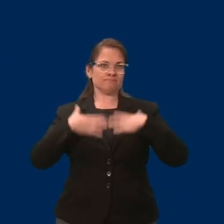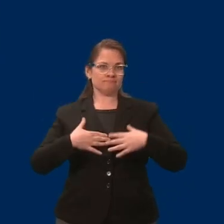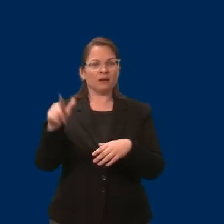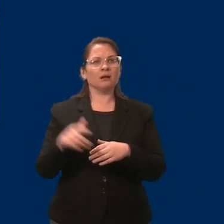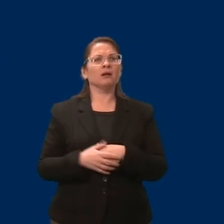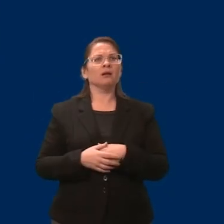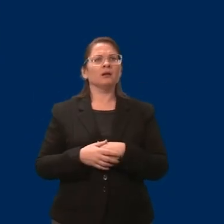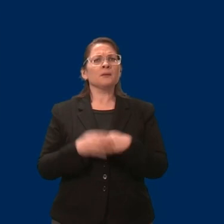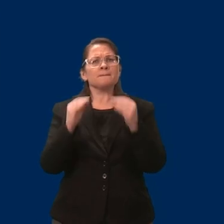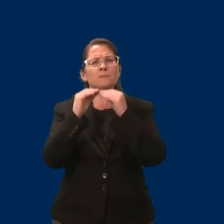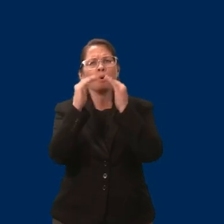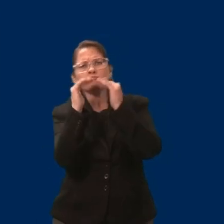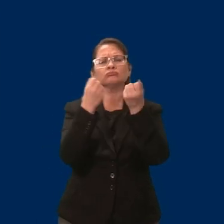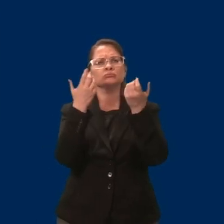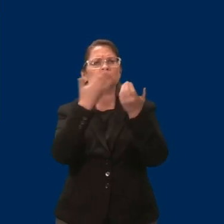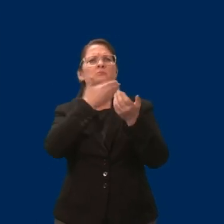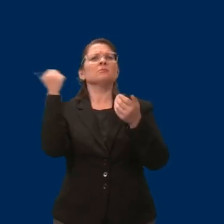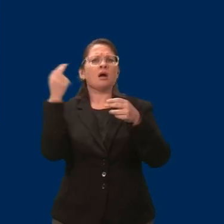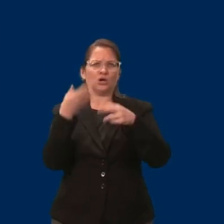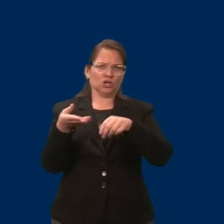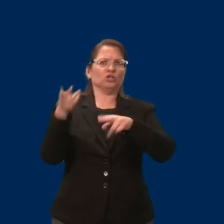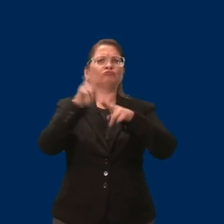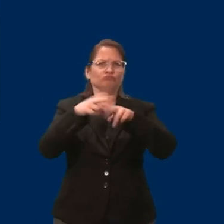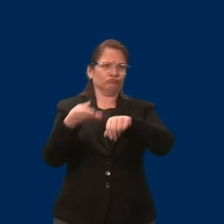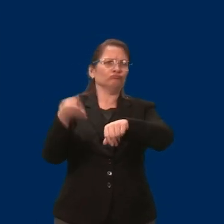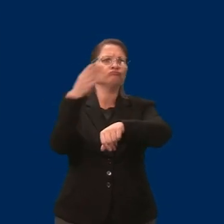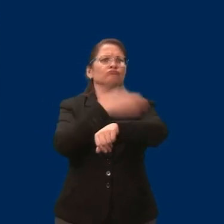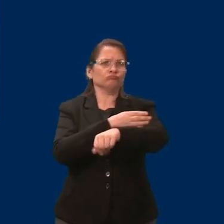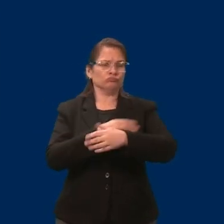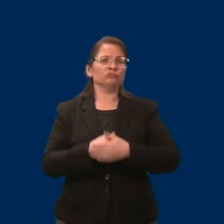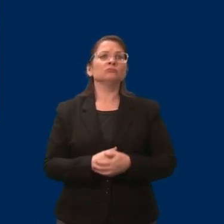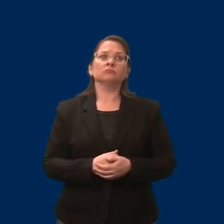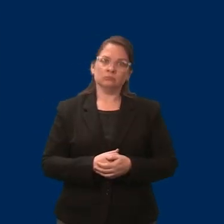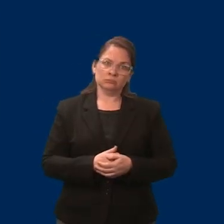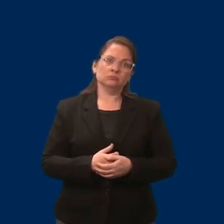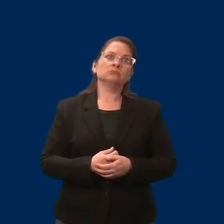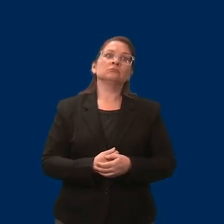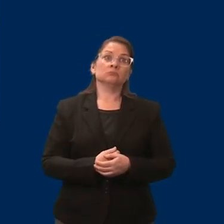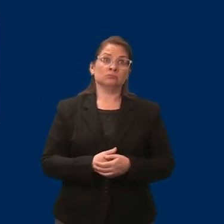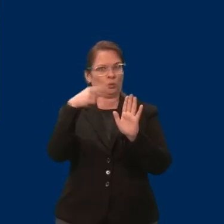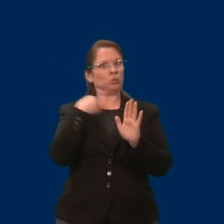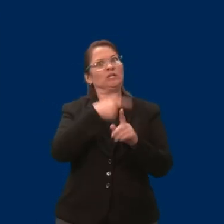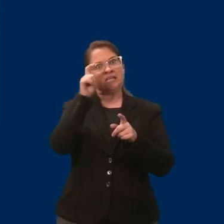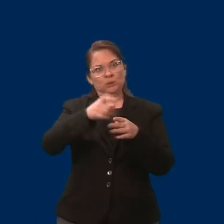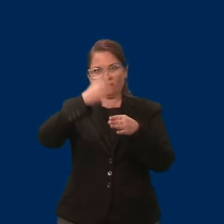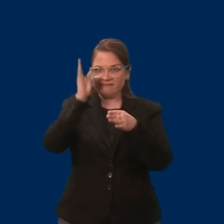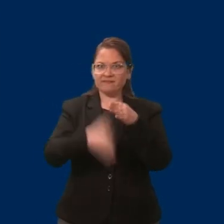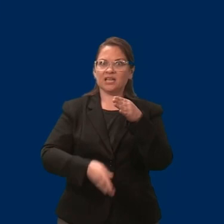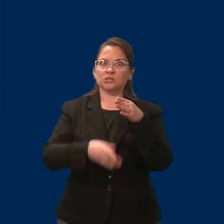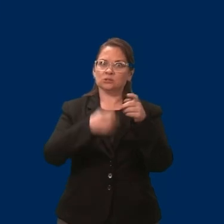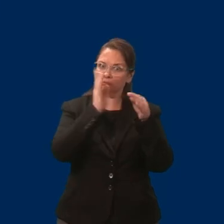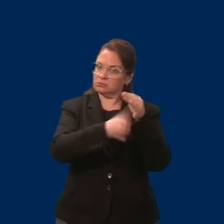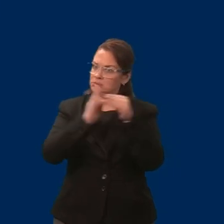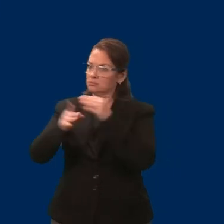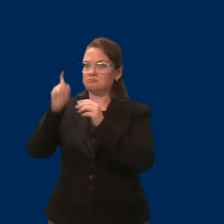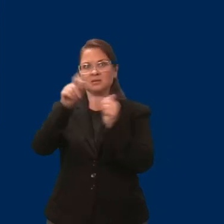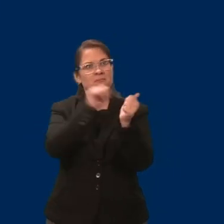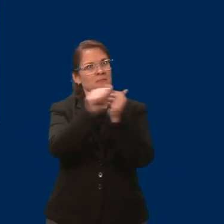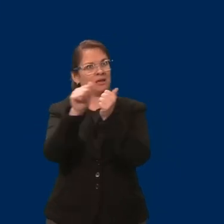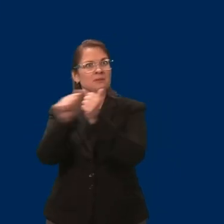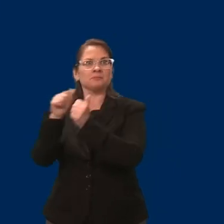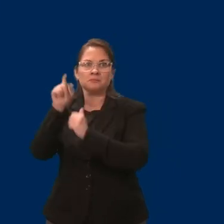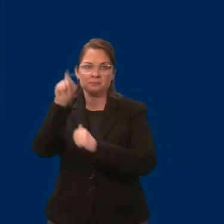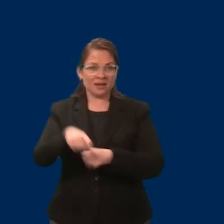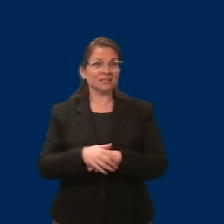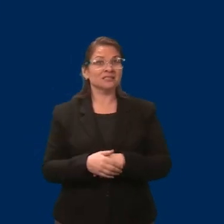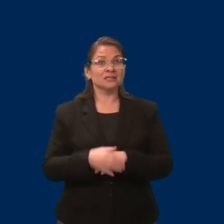it's still brown. This whole thing. That's a prime example of something that we need to finish this year. Brittany, there are so many gaps and you